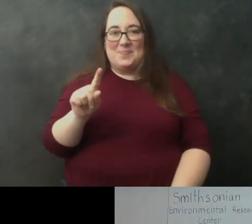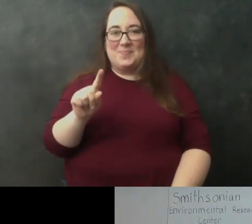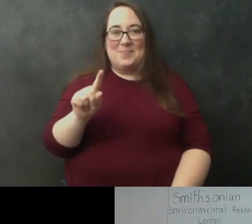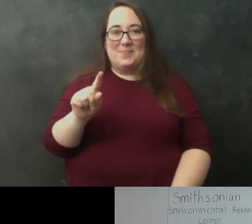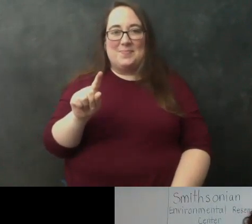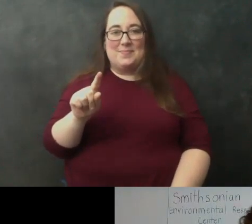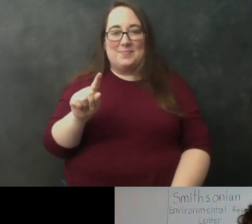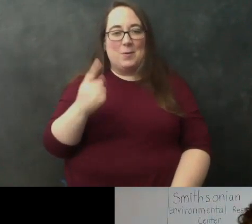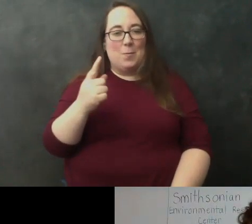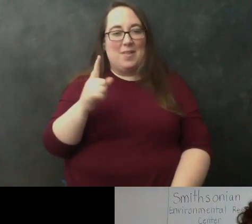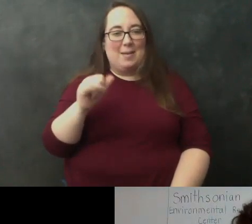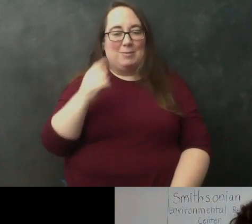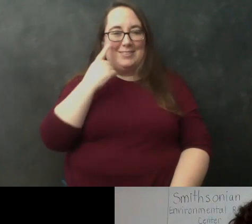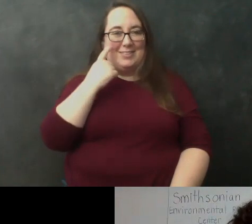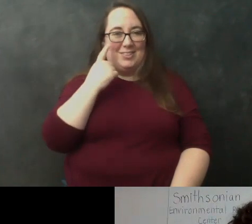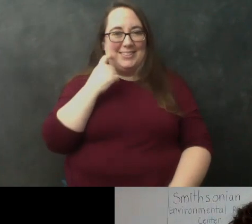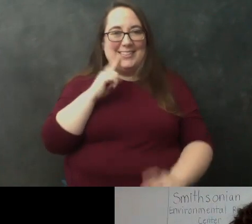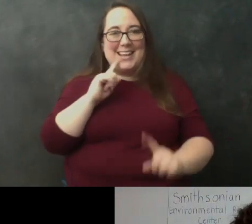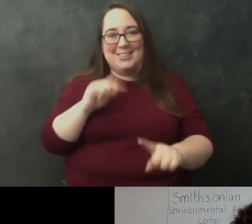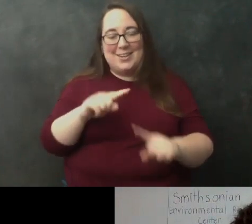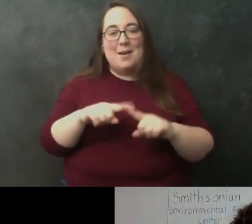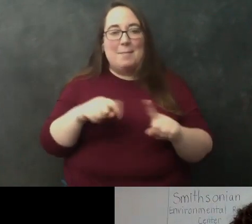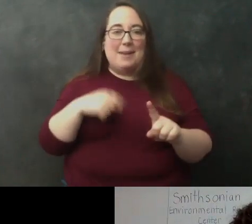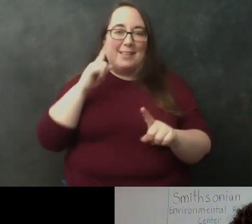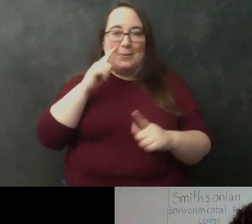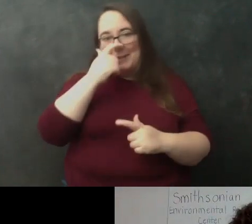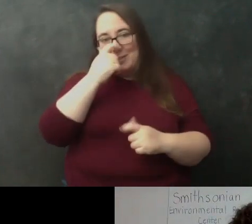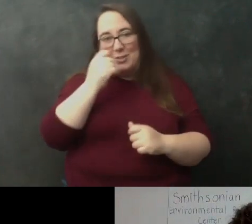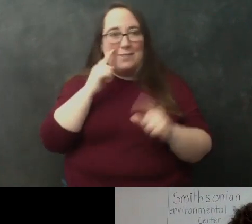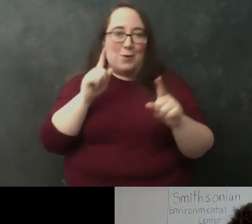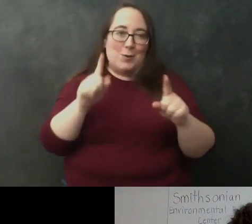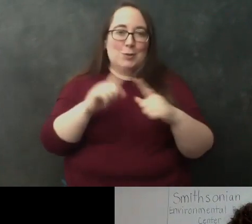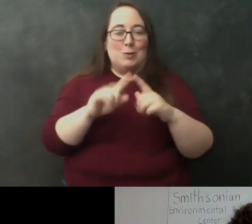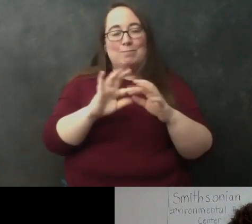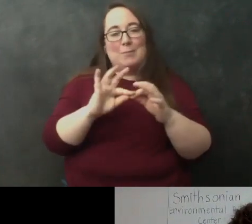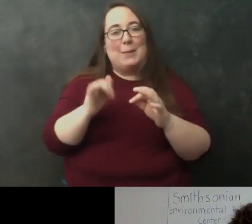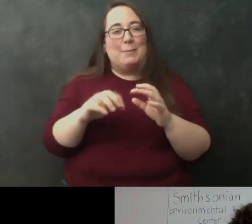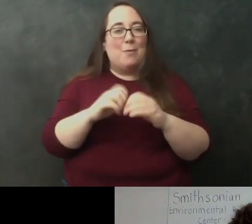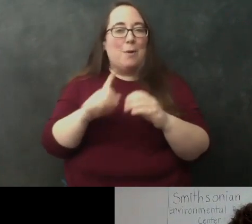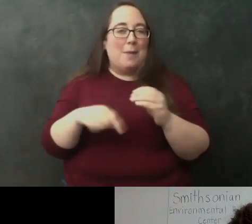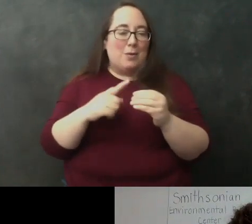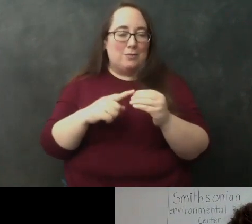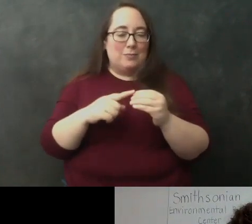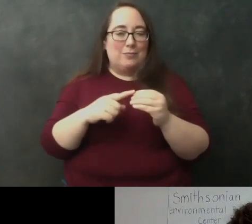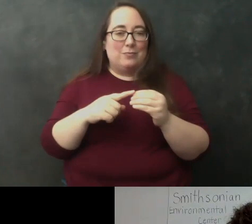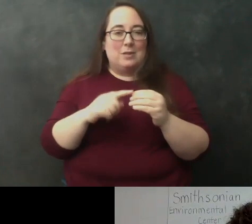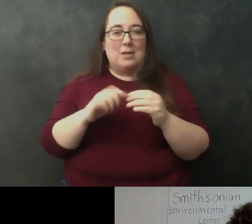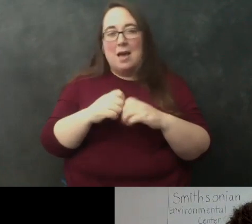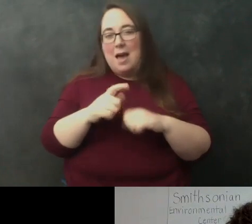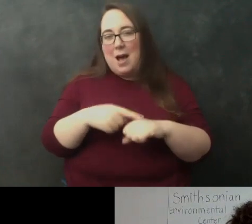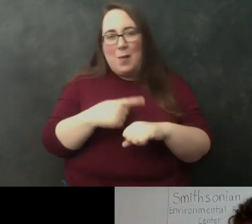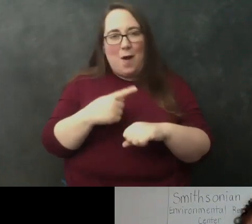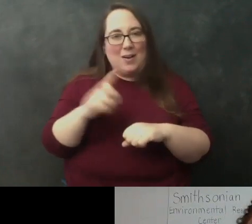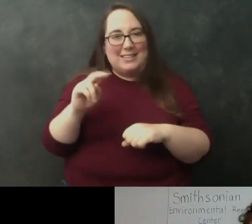the ones that i think was just answered but i think would be really interesting for you guys to share a little more about is how long is dna